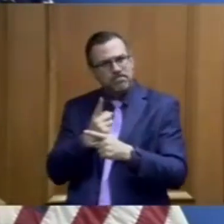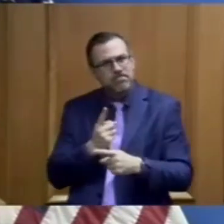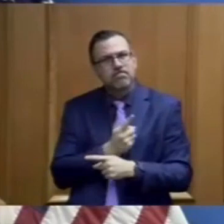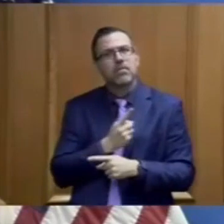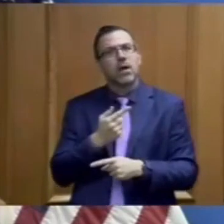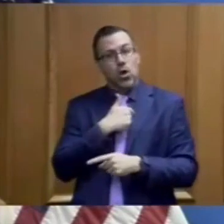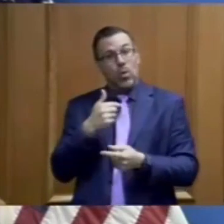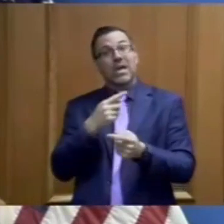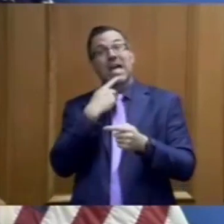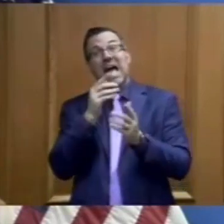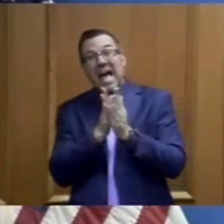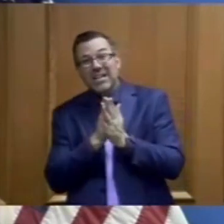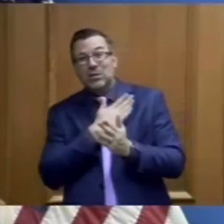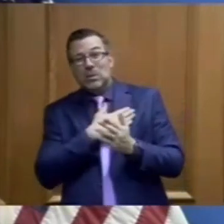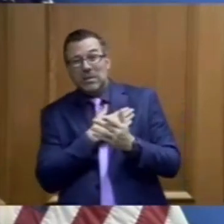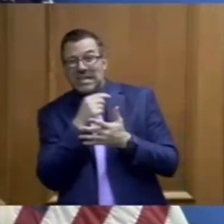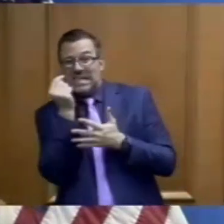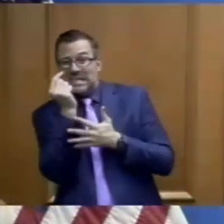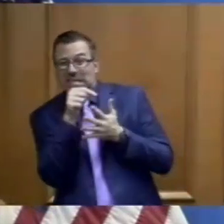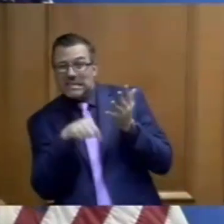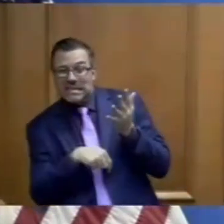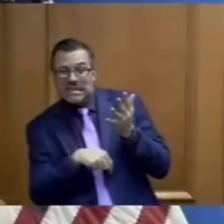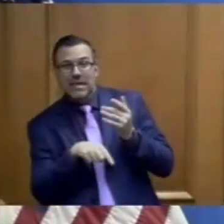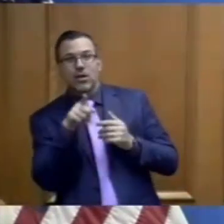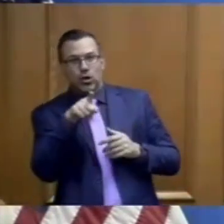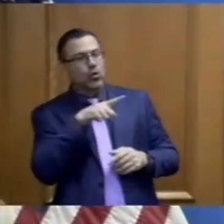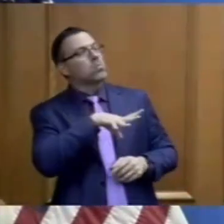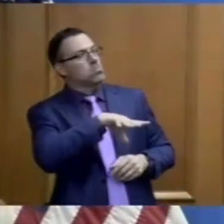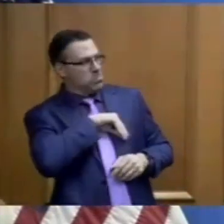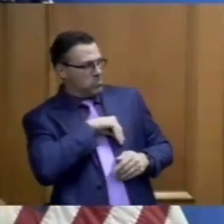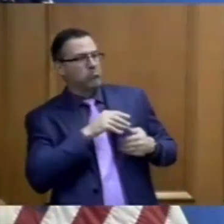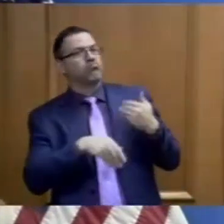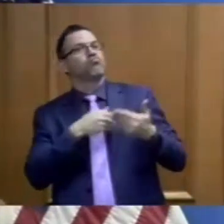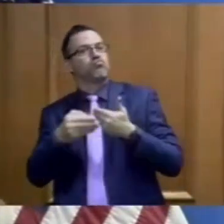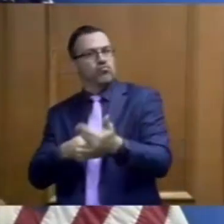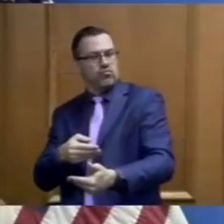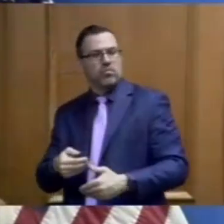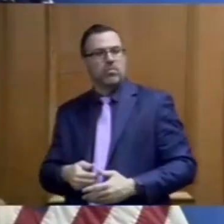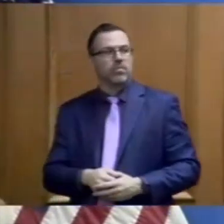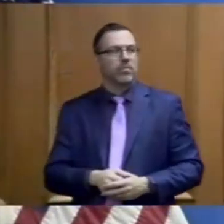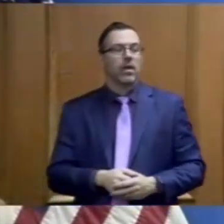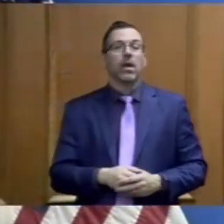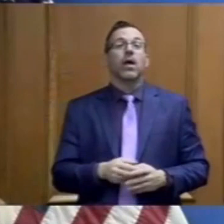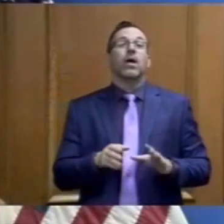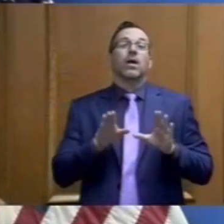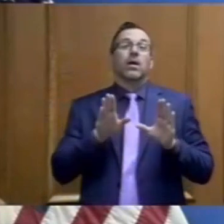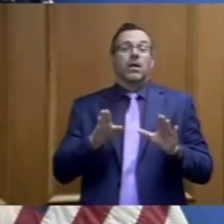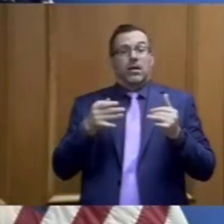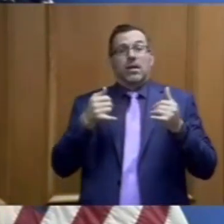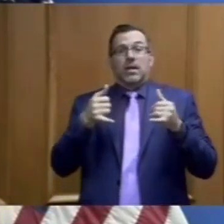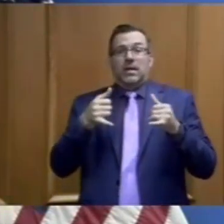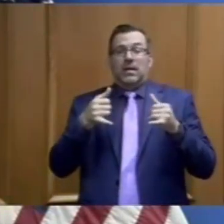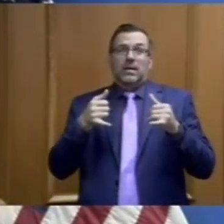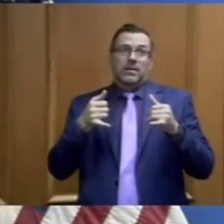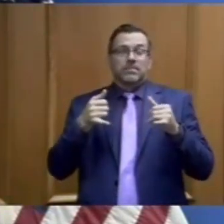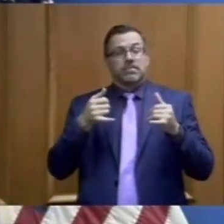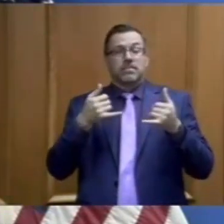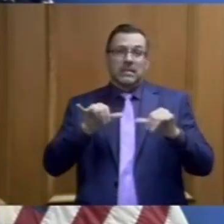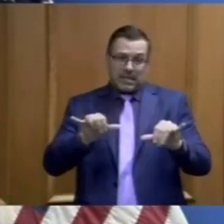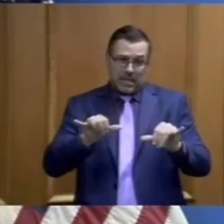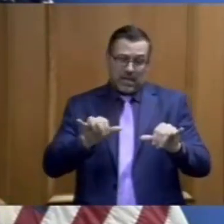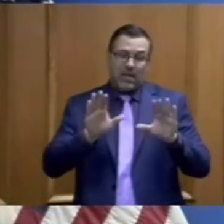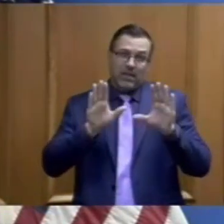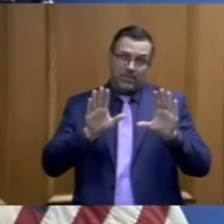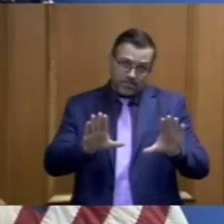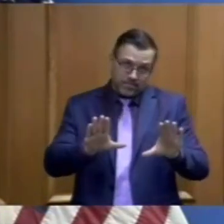asked to make sure that we found ourselves in this position. That being said, it is more